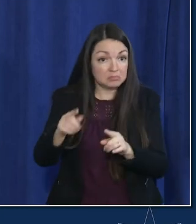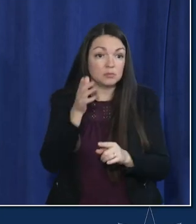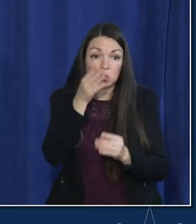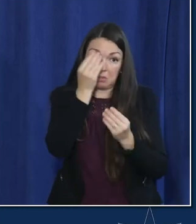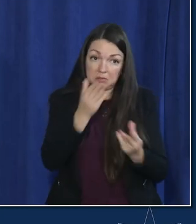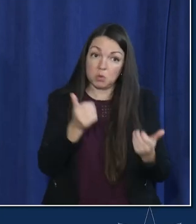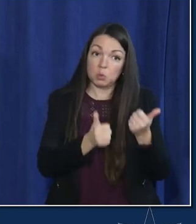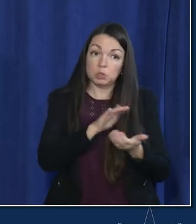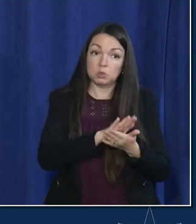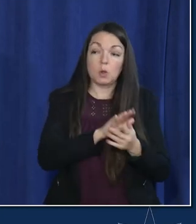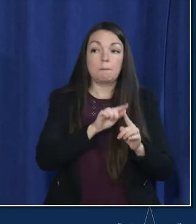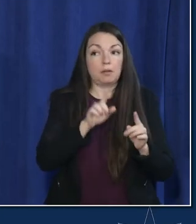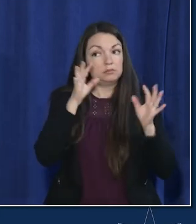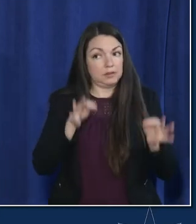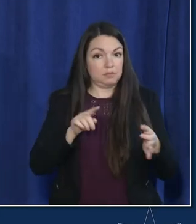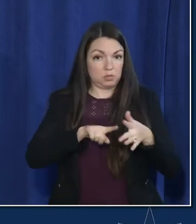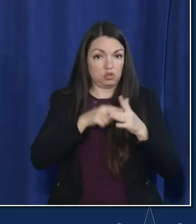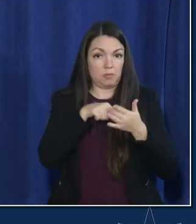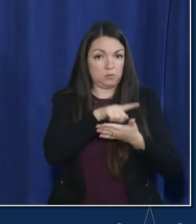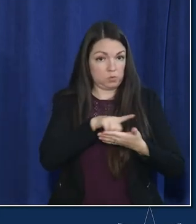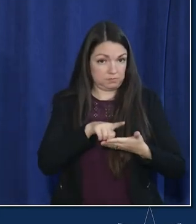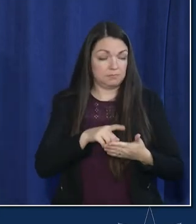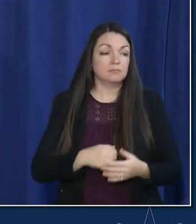it's starting this week fantastic thank you